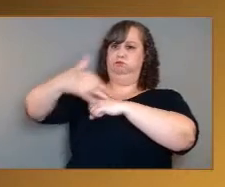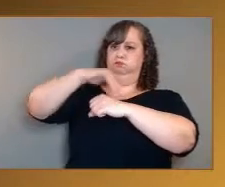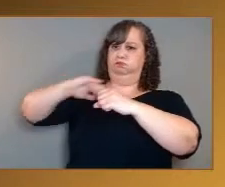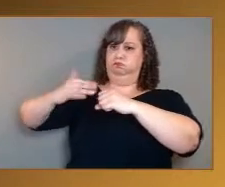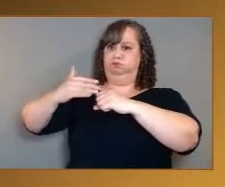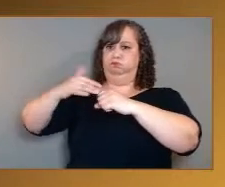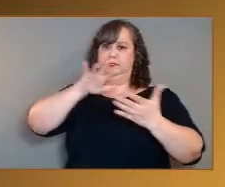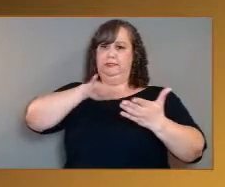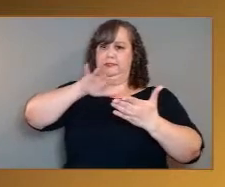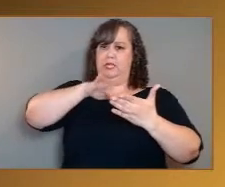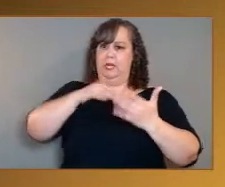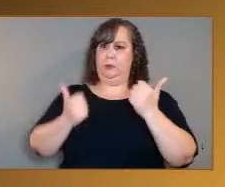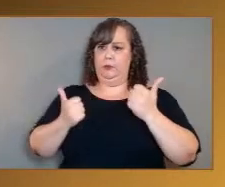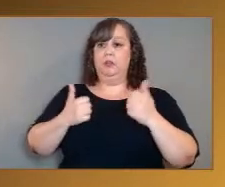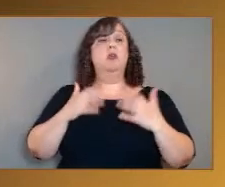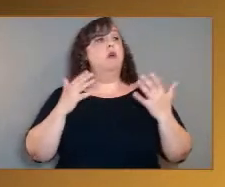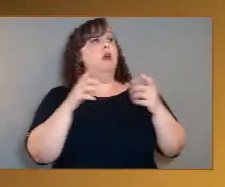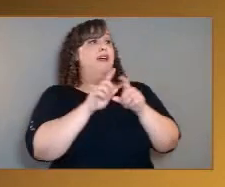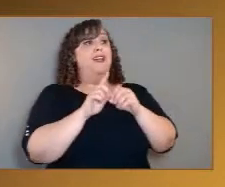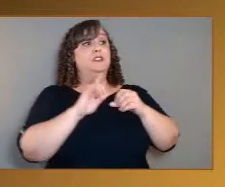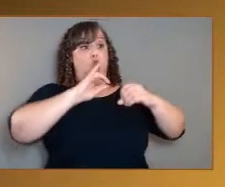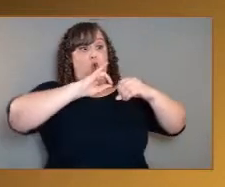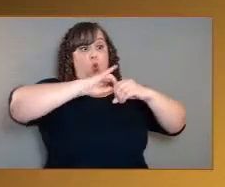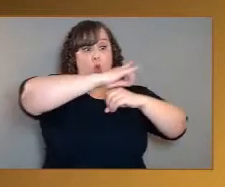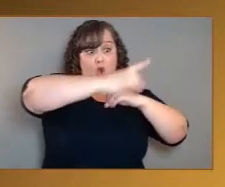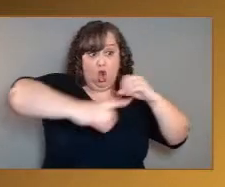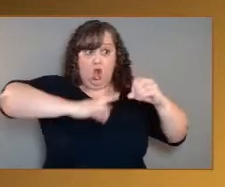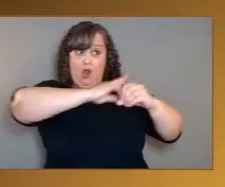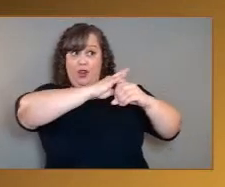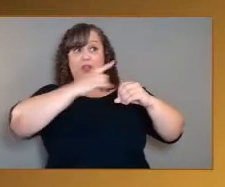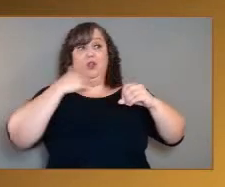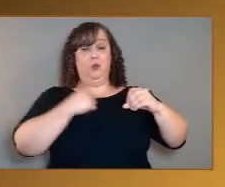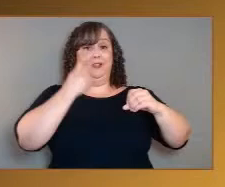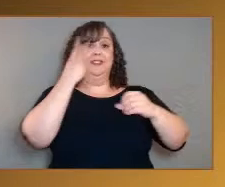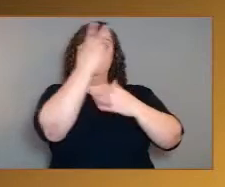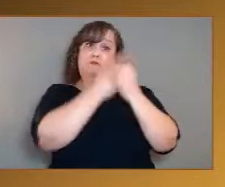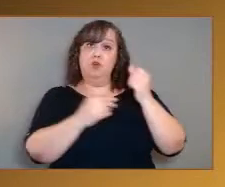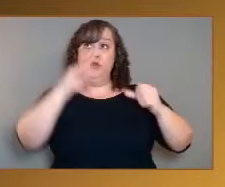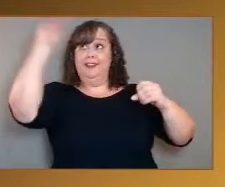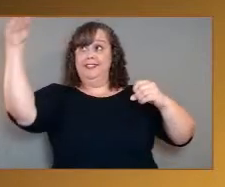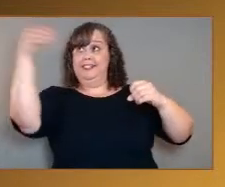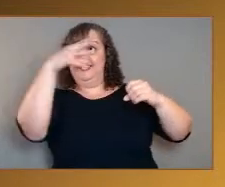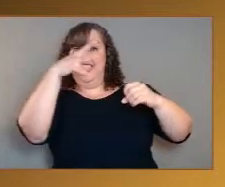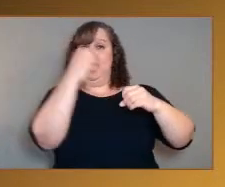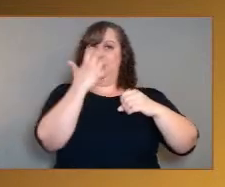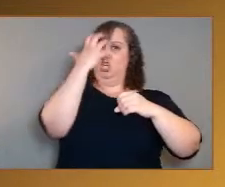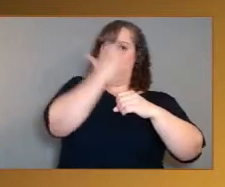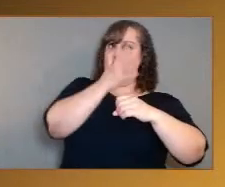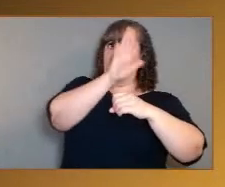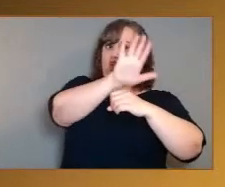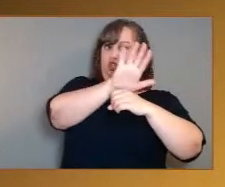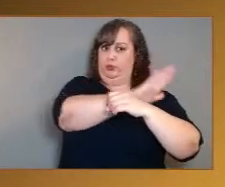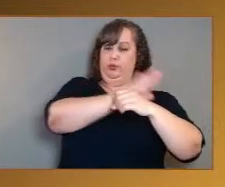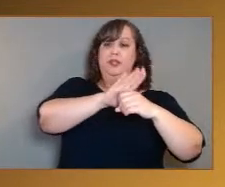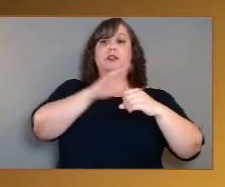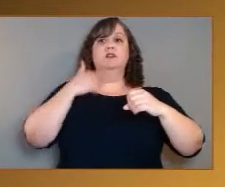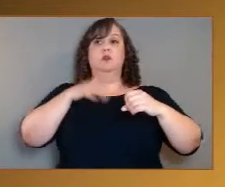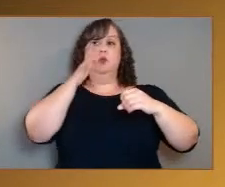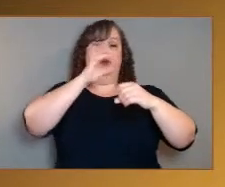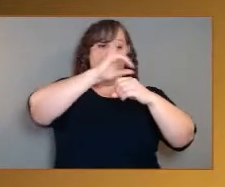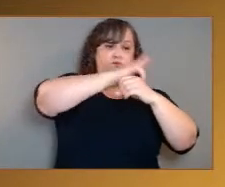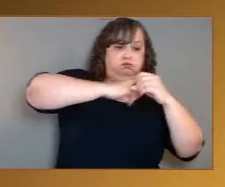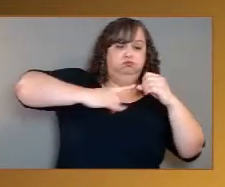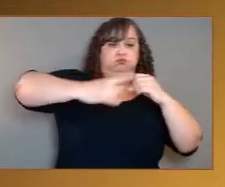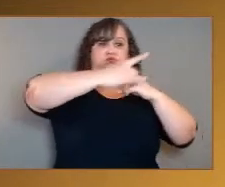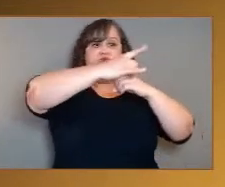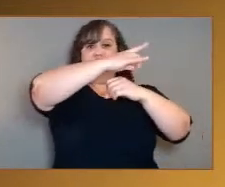So as an orbiter, we see both the sunlit and the dark side of Venus. So we're constantly going around the planet